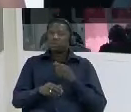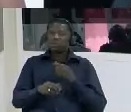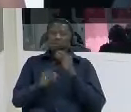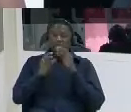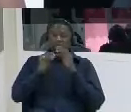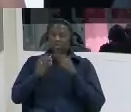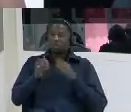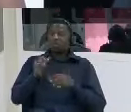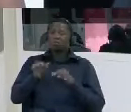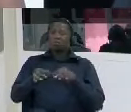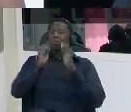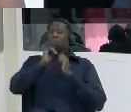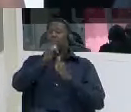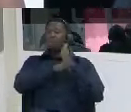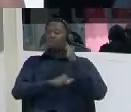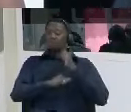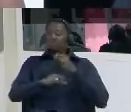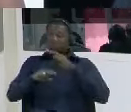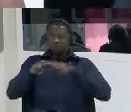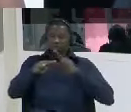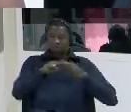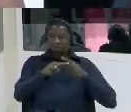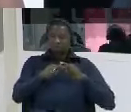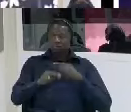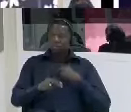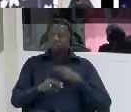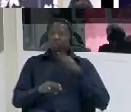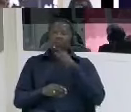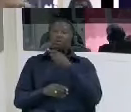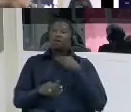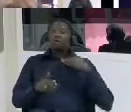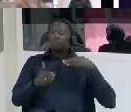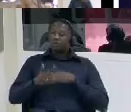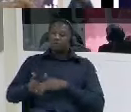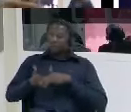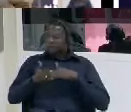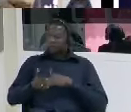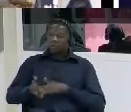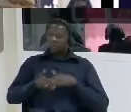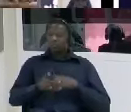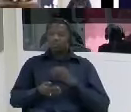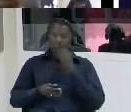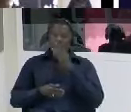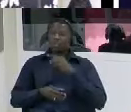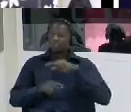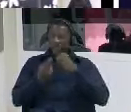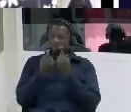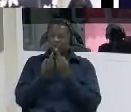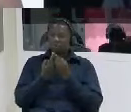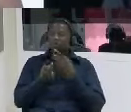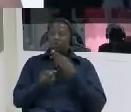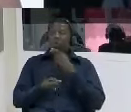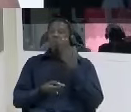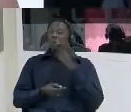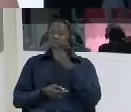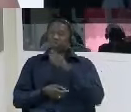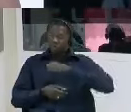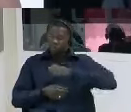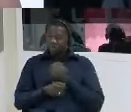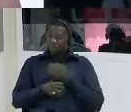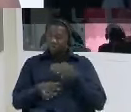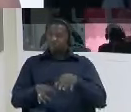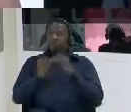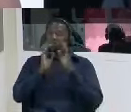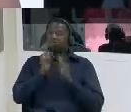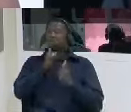and you were forced to say something to make a confession and you refused and they took you back again